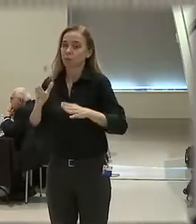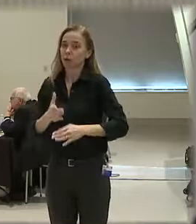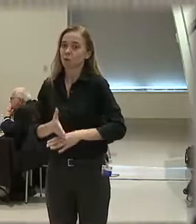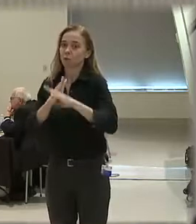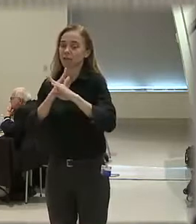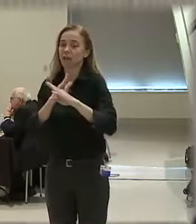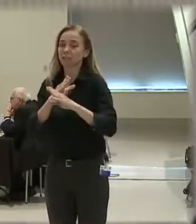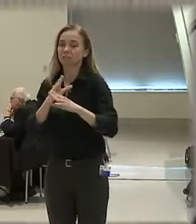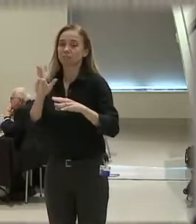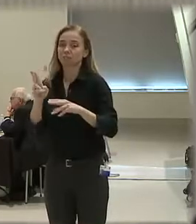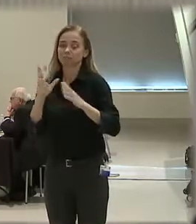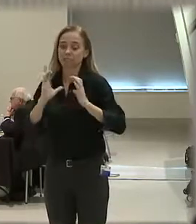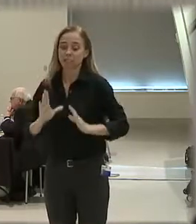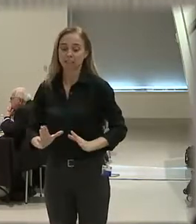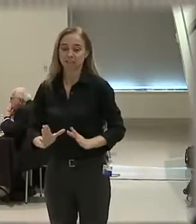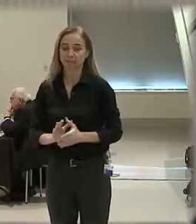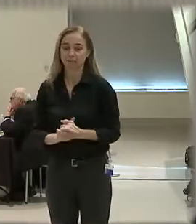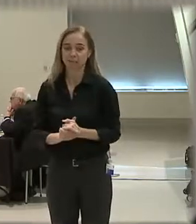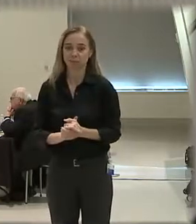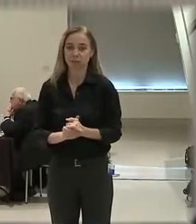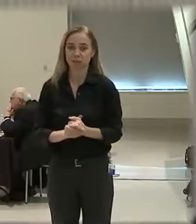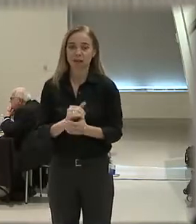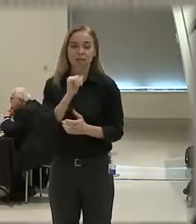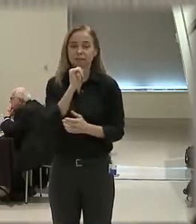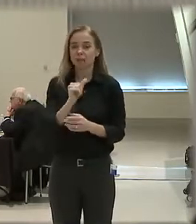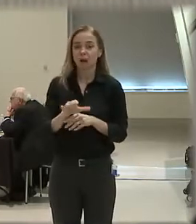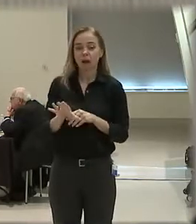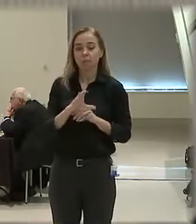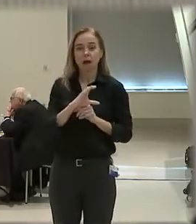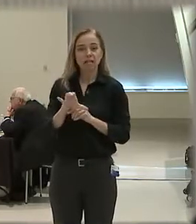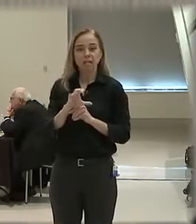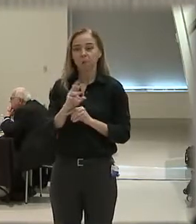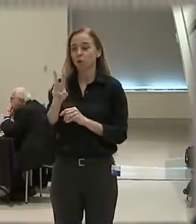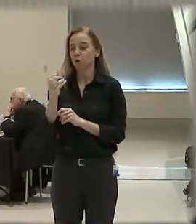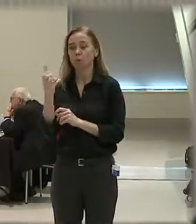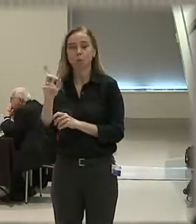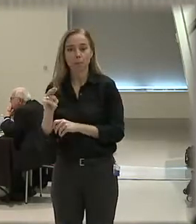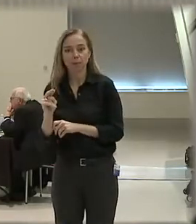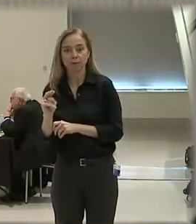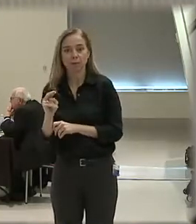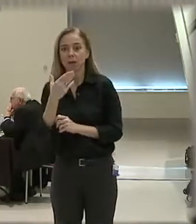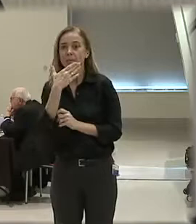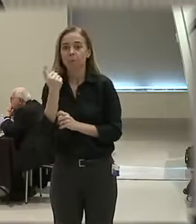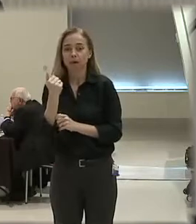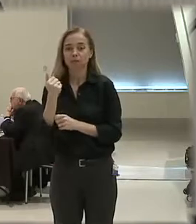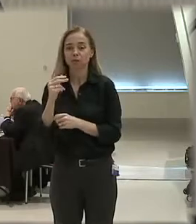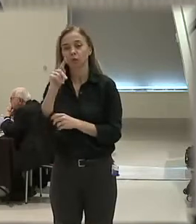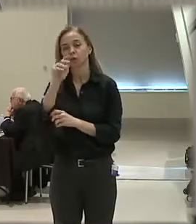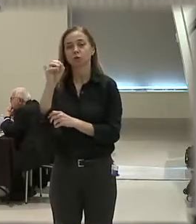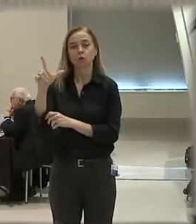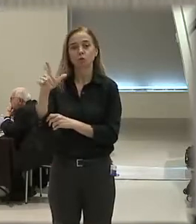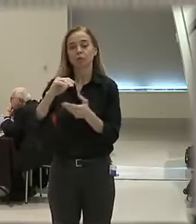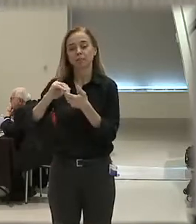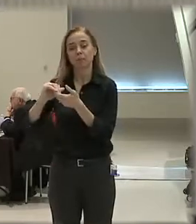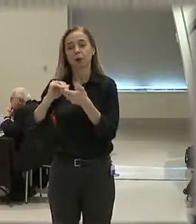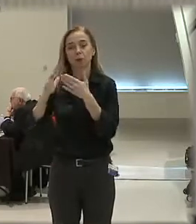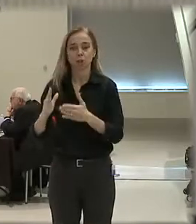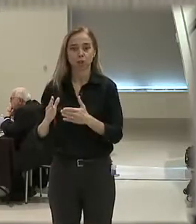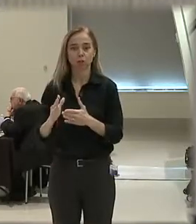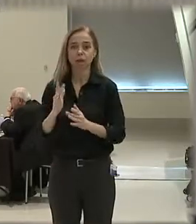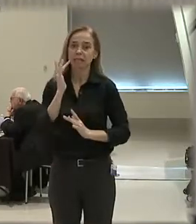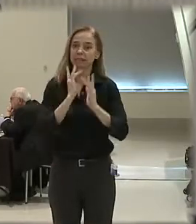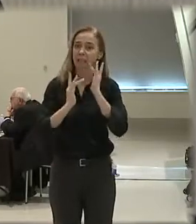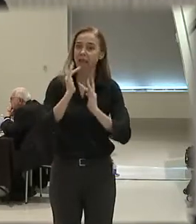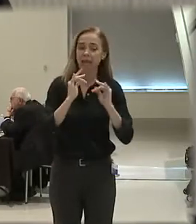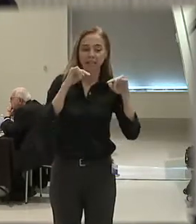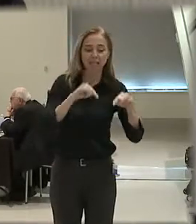The best tool I can have is not a body camera or not even a weapon. The best tool I can have is a partner, which is lacking in